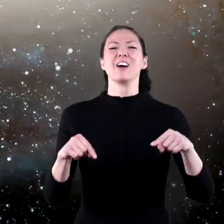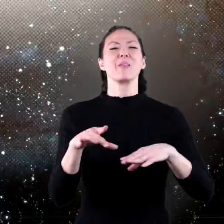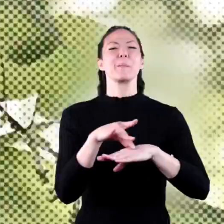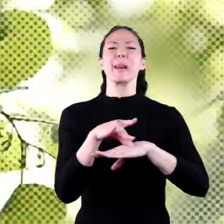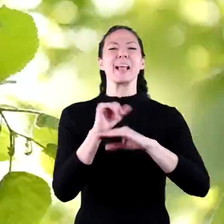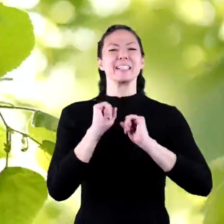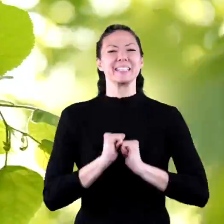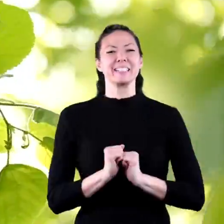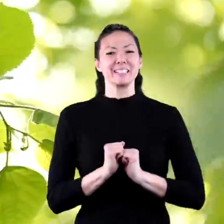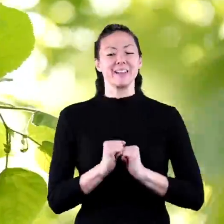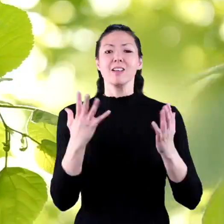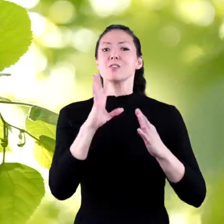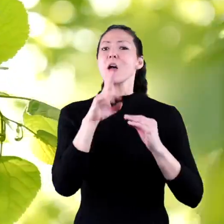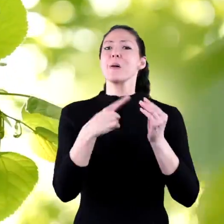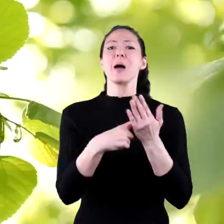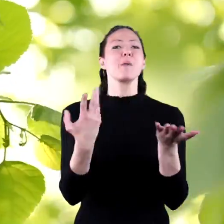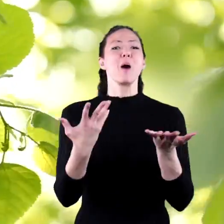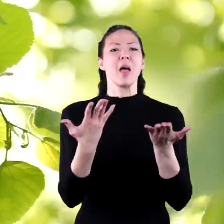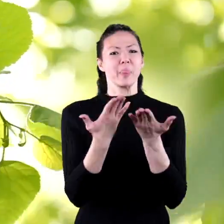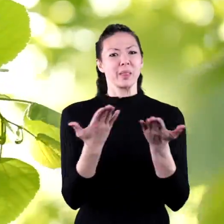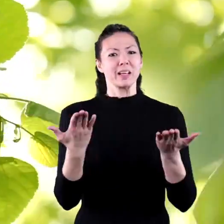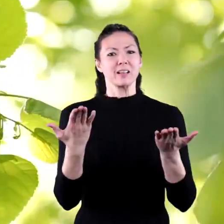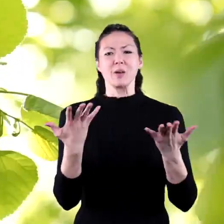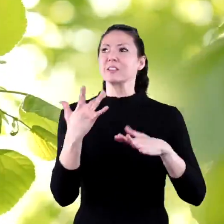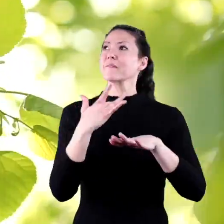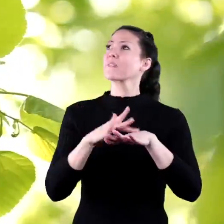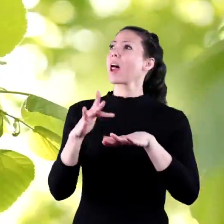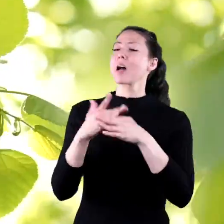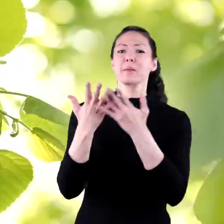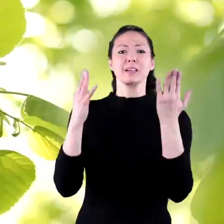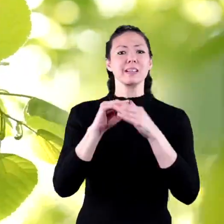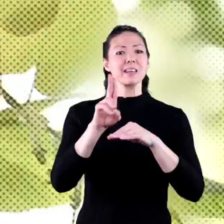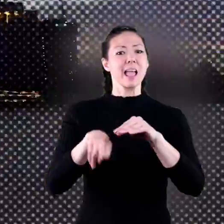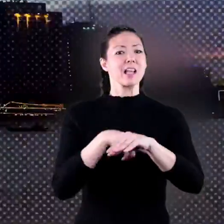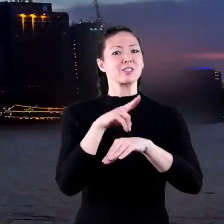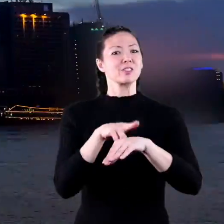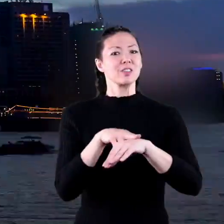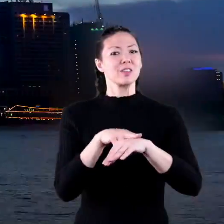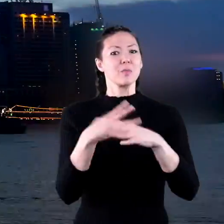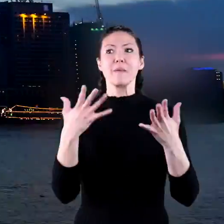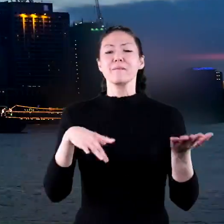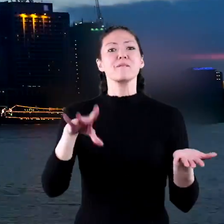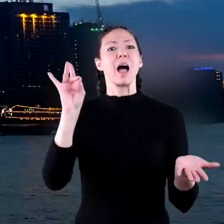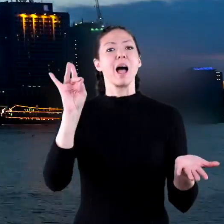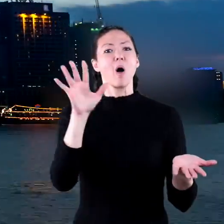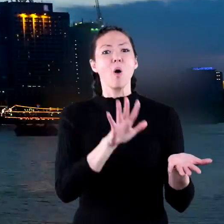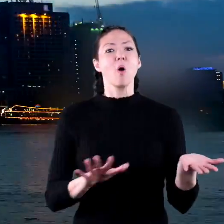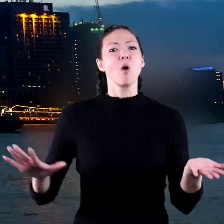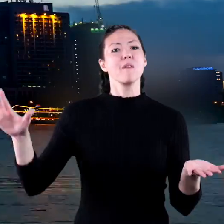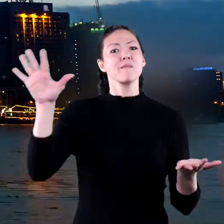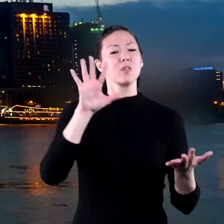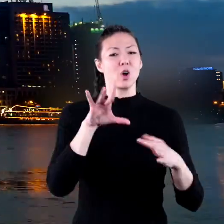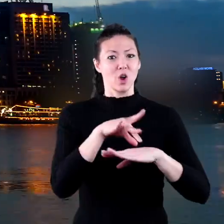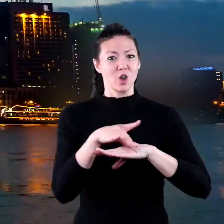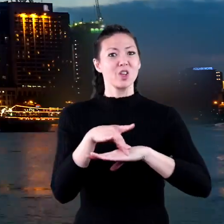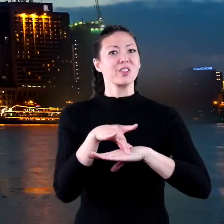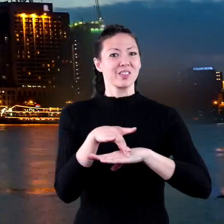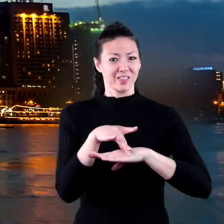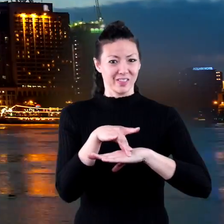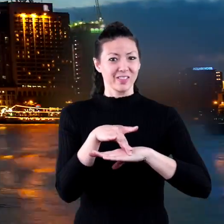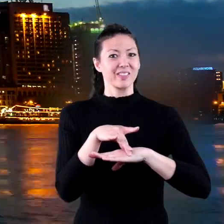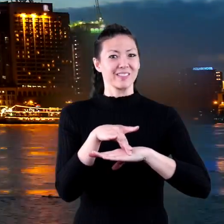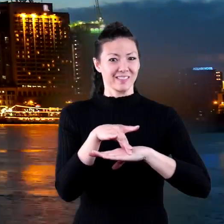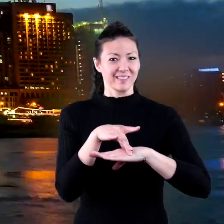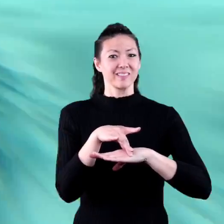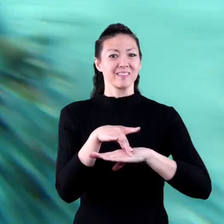planet Earth. When we talk about the things that are available in nature, things that are found in and on